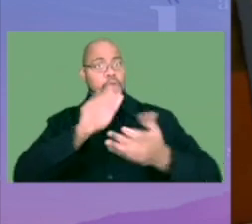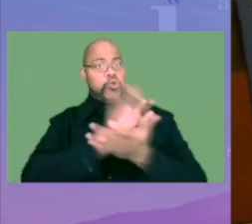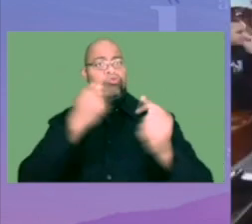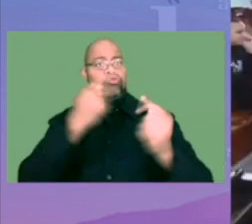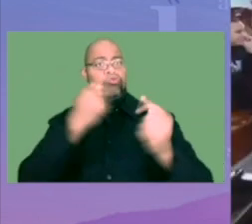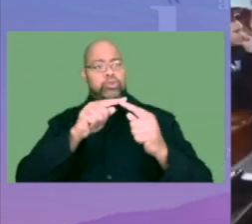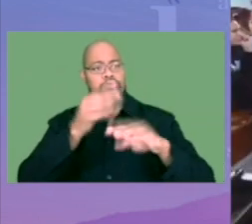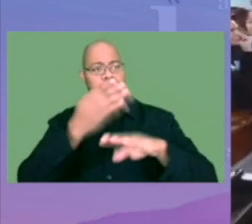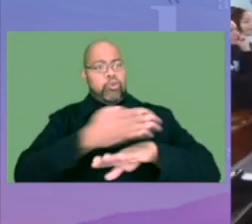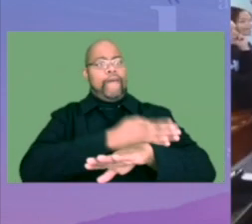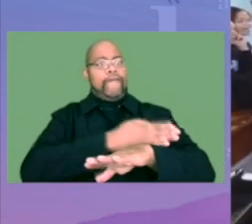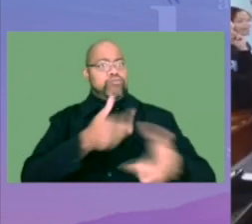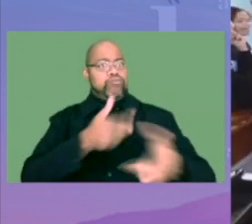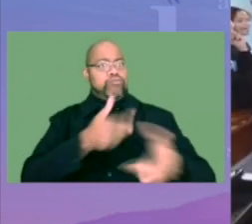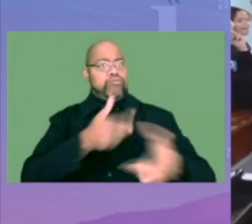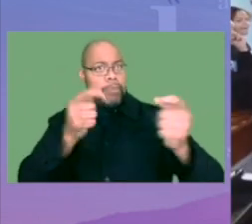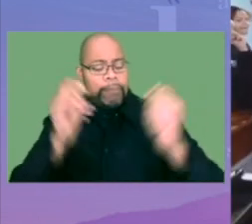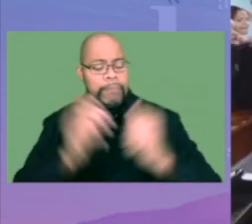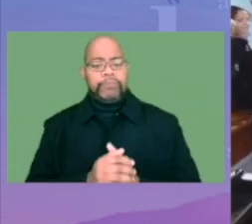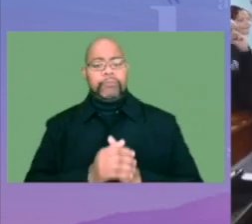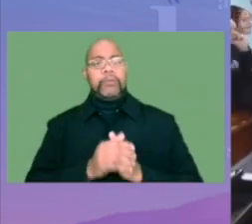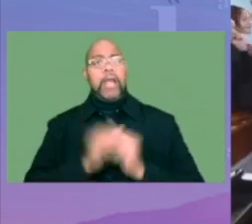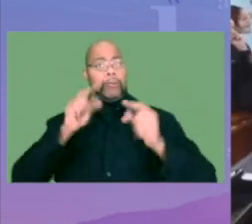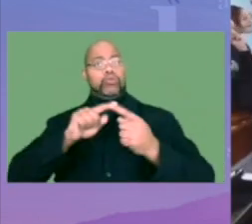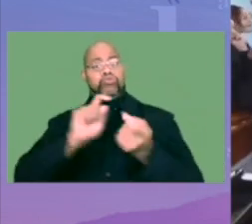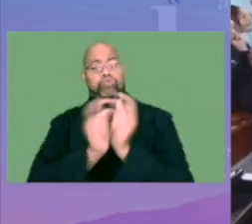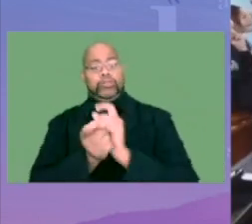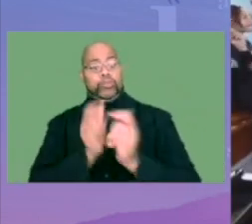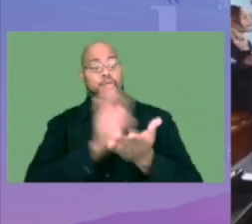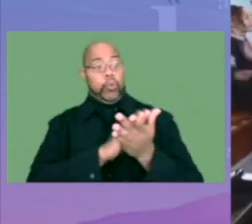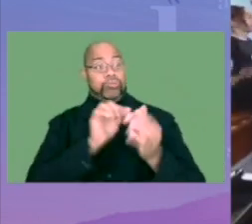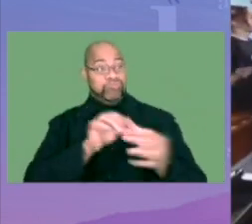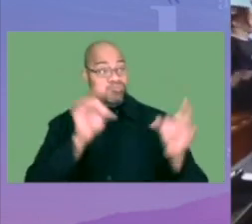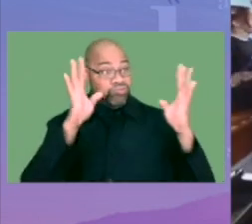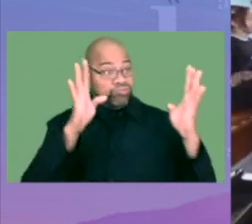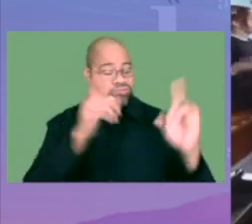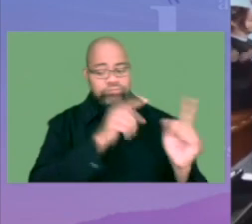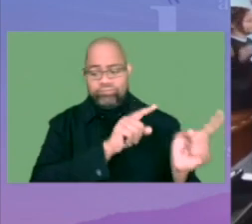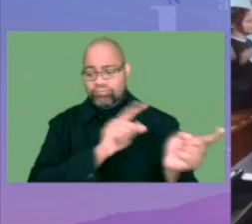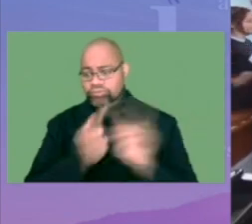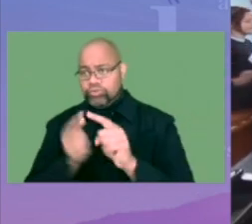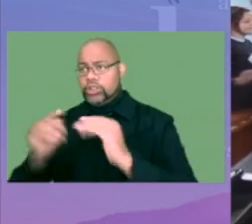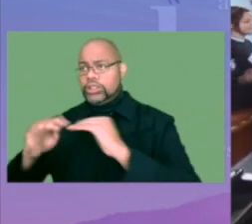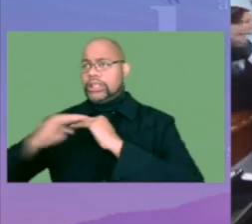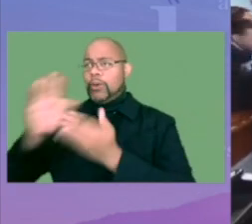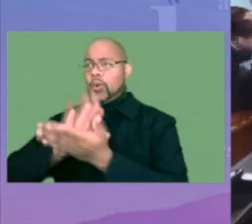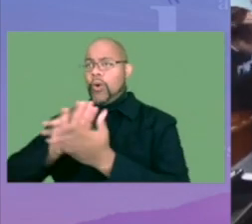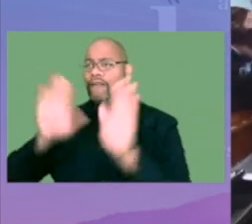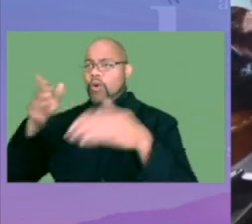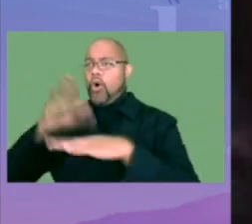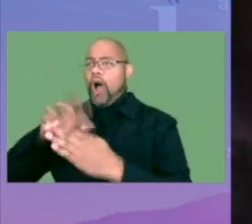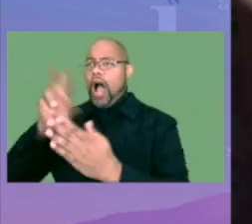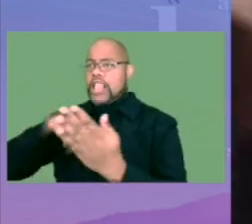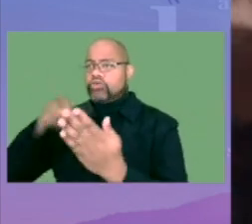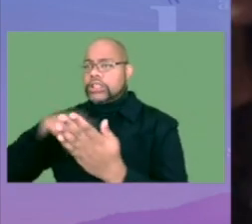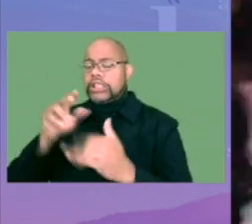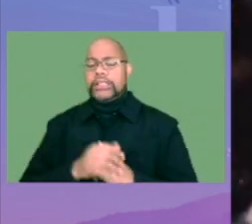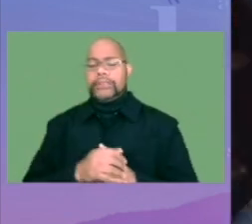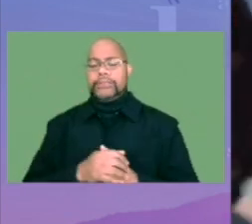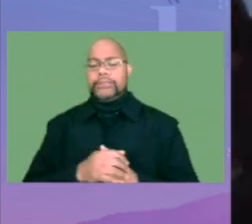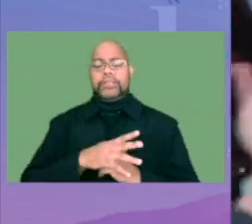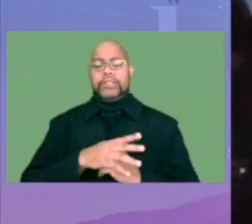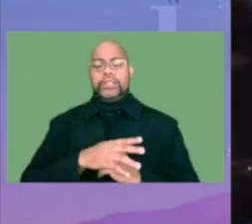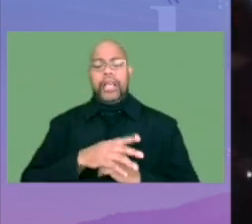improvement. We've been able to transition from a school in crisis to a stable school focusing on literacy thanks to the support from